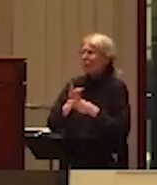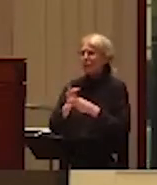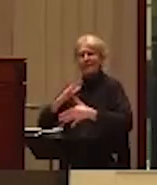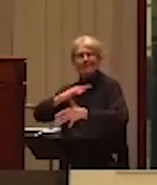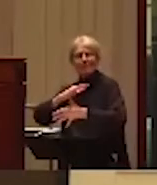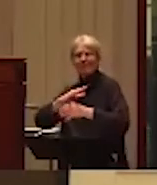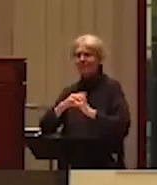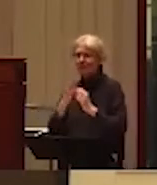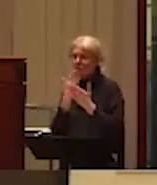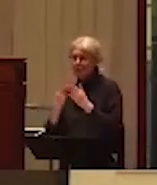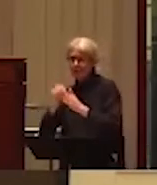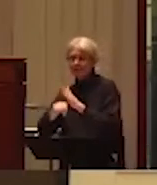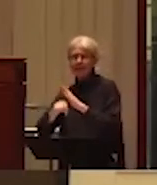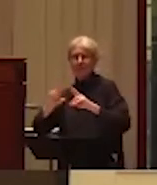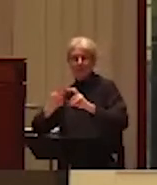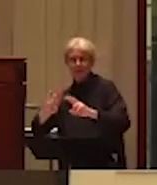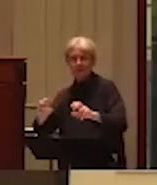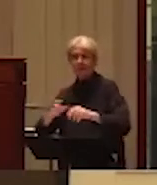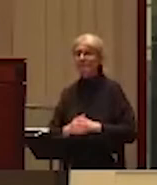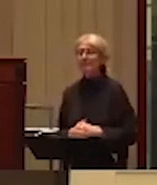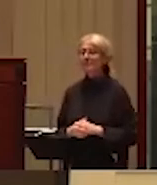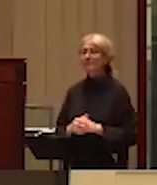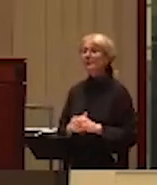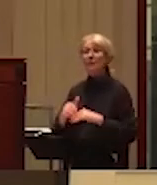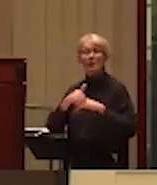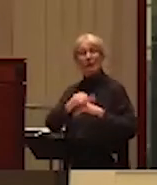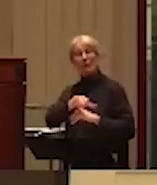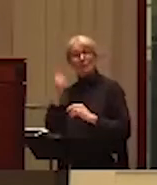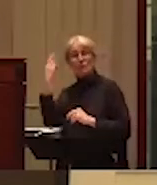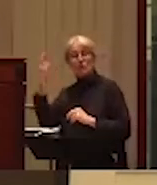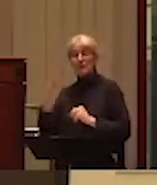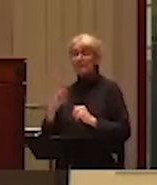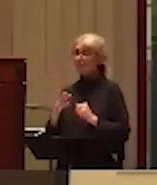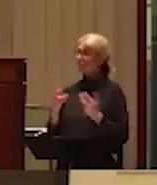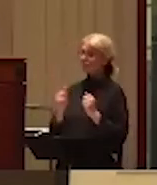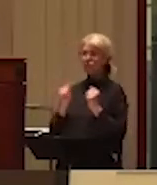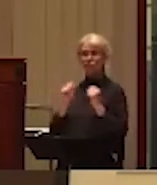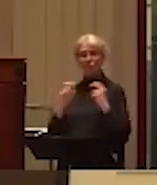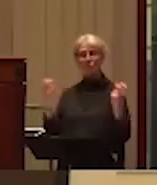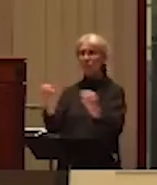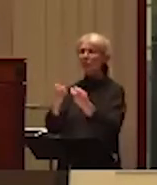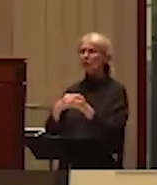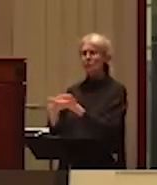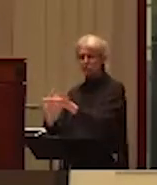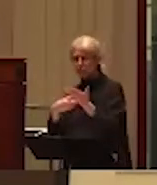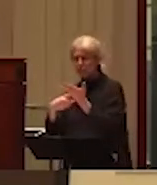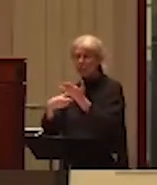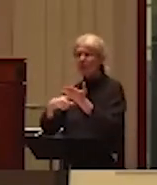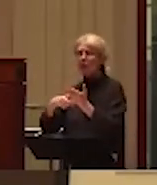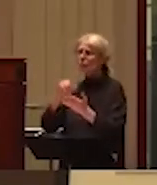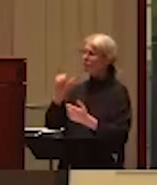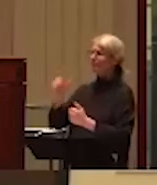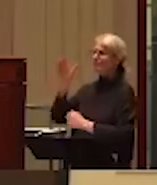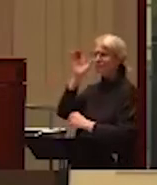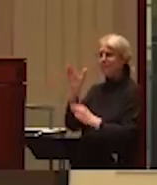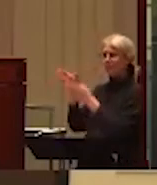thoughtful analysis. Tonight's event also provides us a forum to recognize and gain insight from someone whose